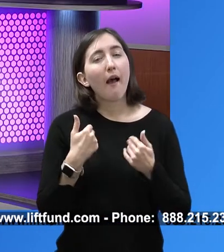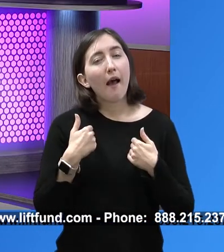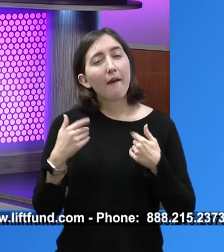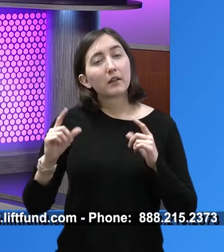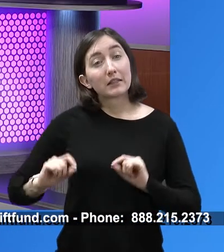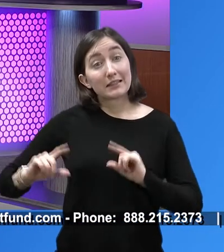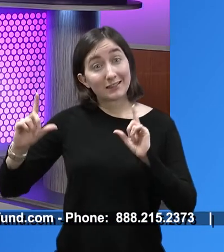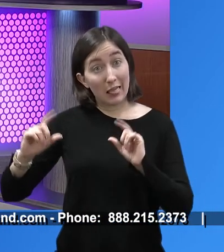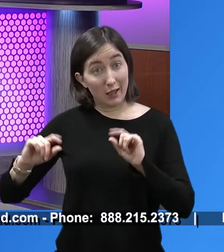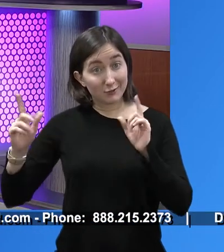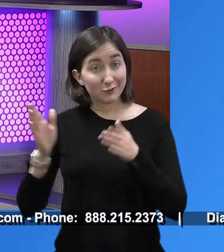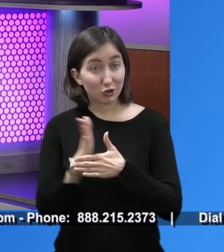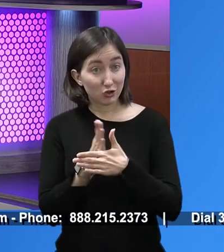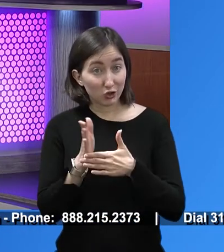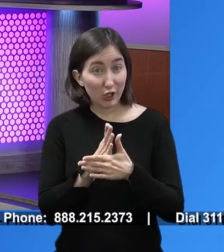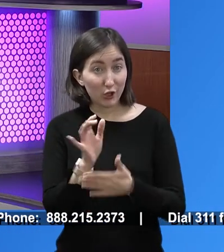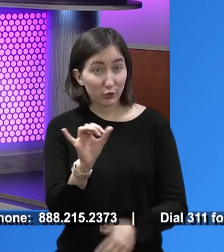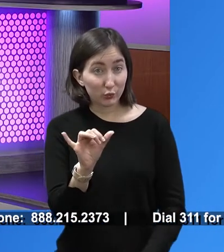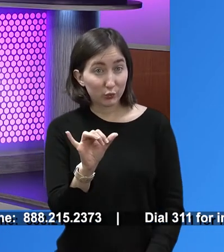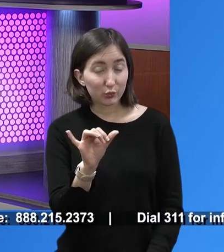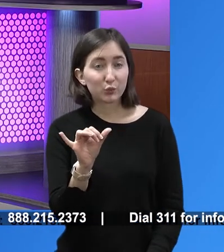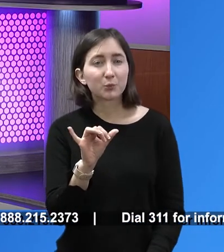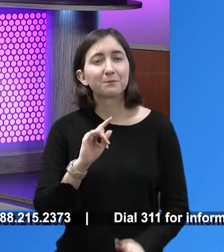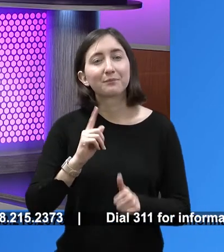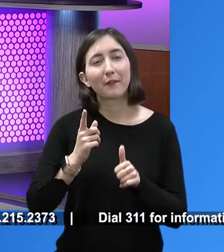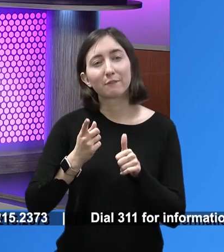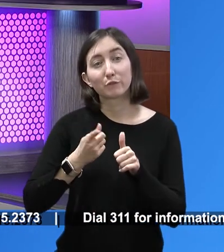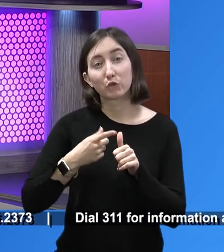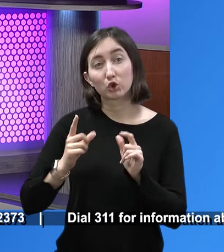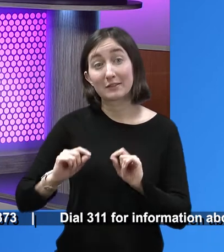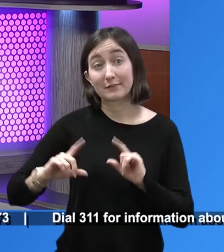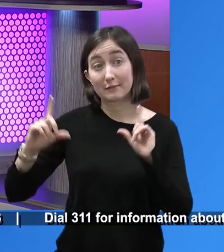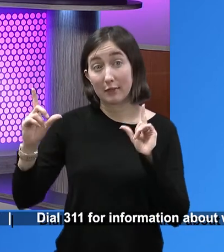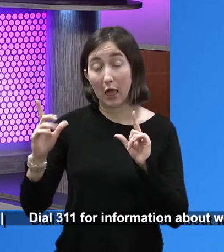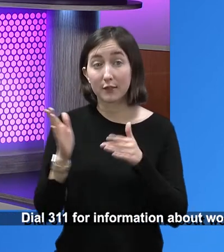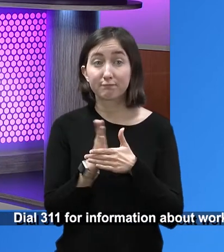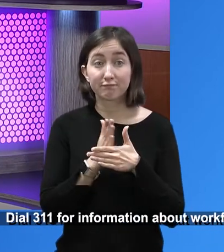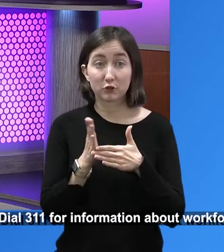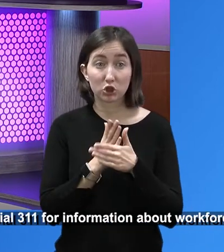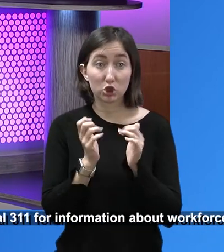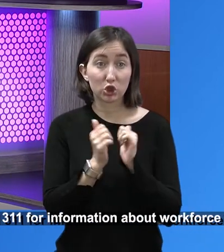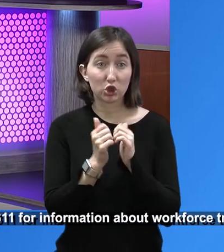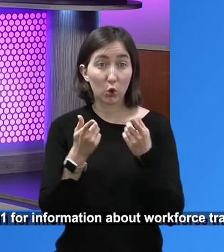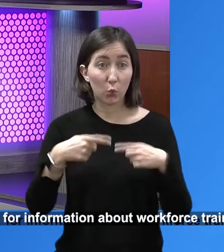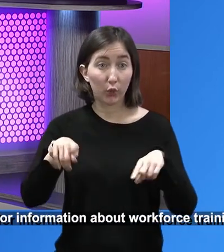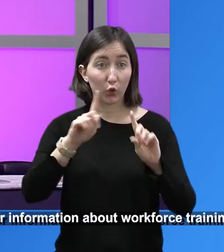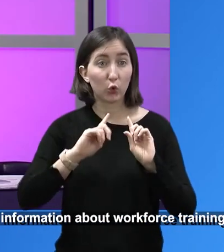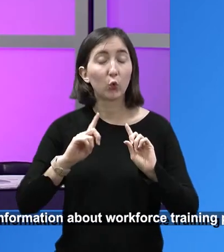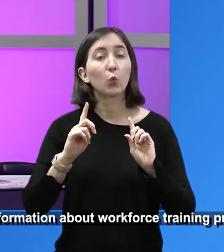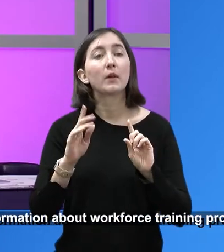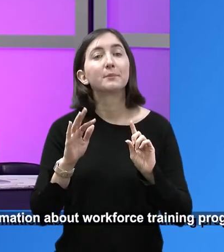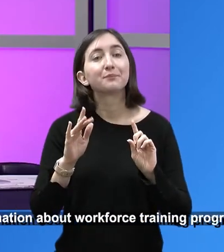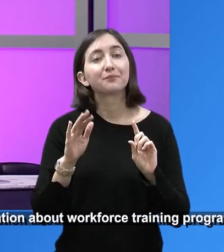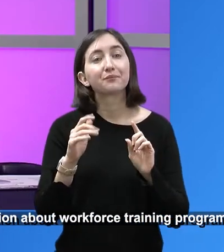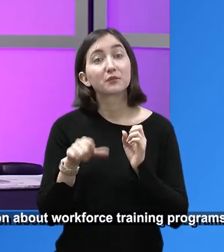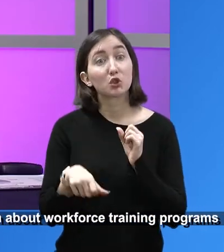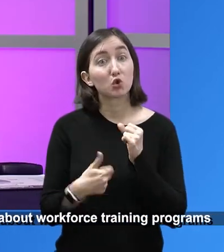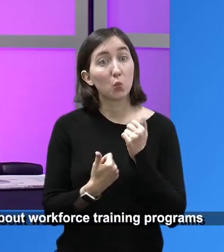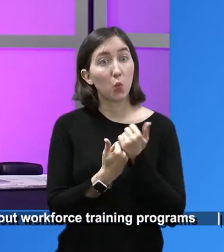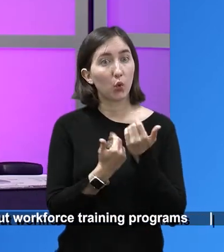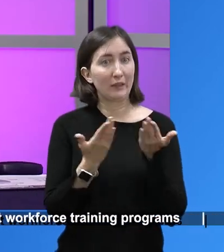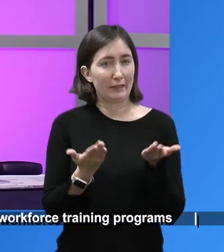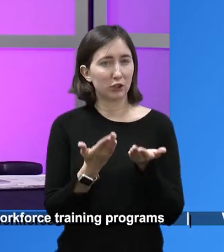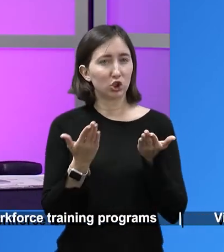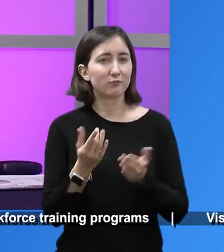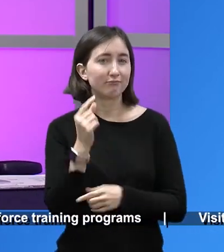jump into the requirements for our loans and so on. And as we do that, we've got some slides to